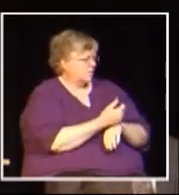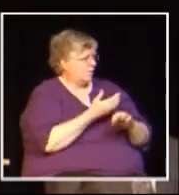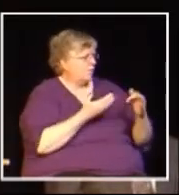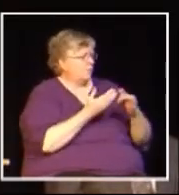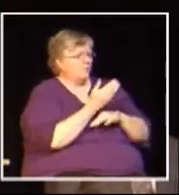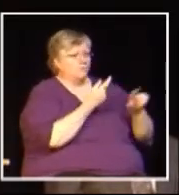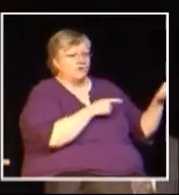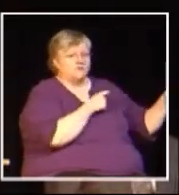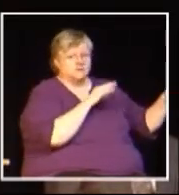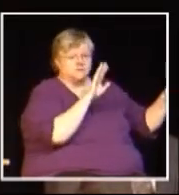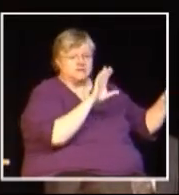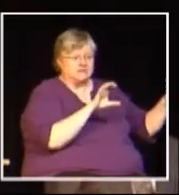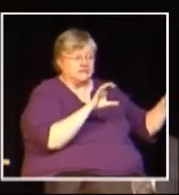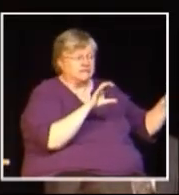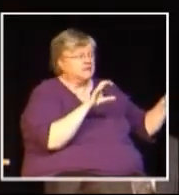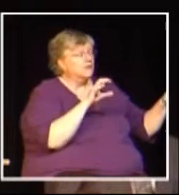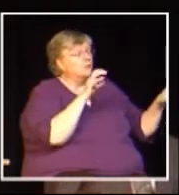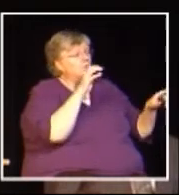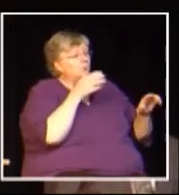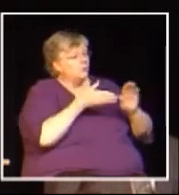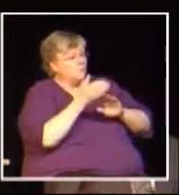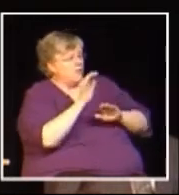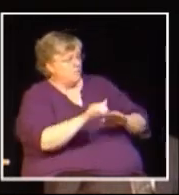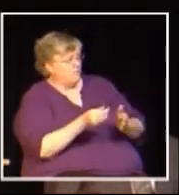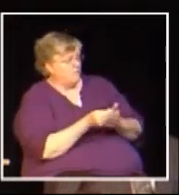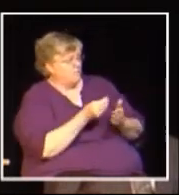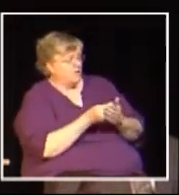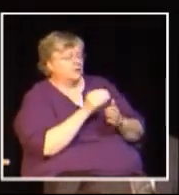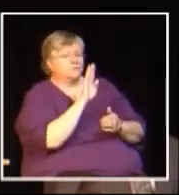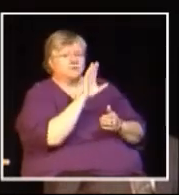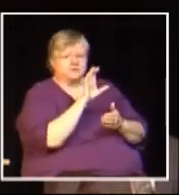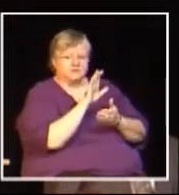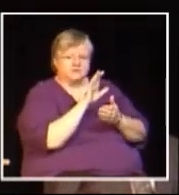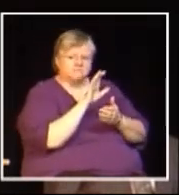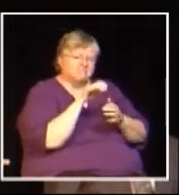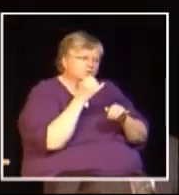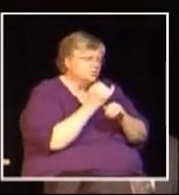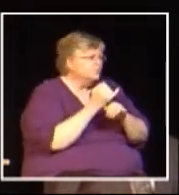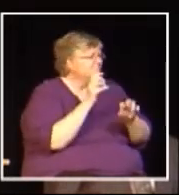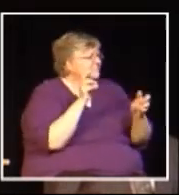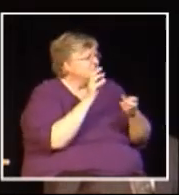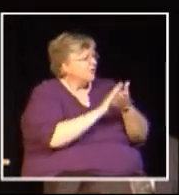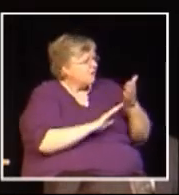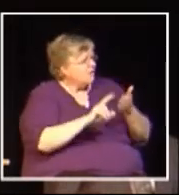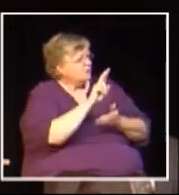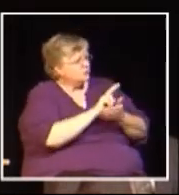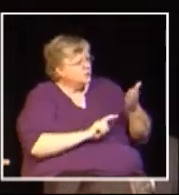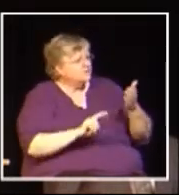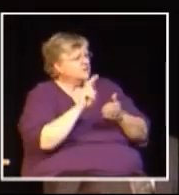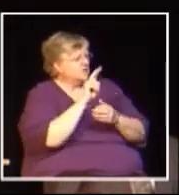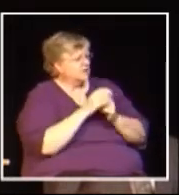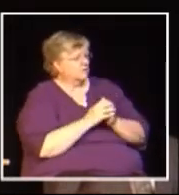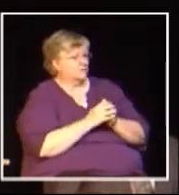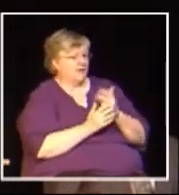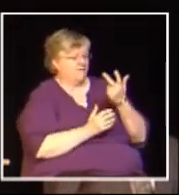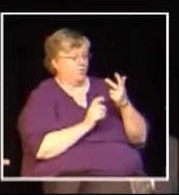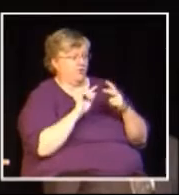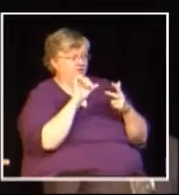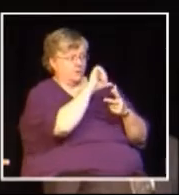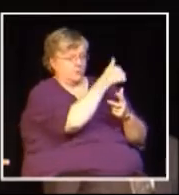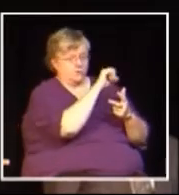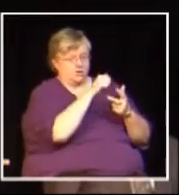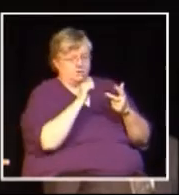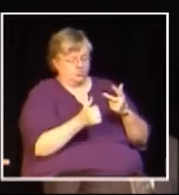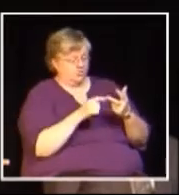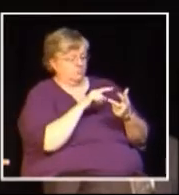BC communities before the HST referendum. Now we are here as a result of the Public